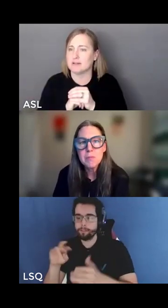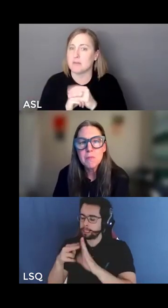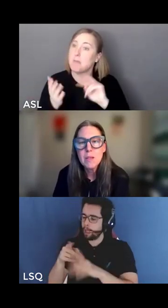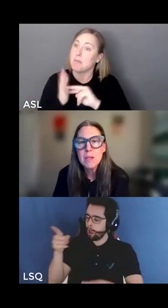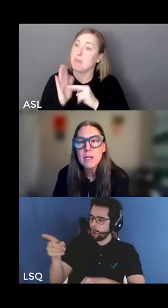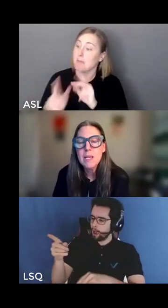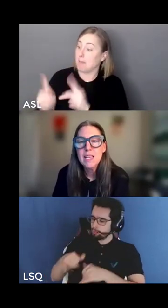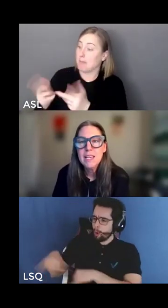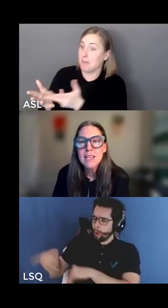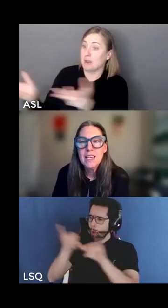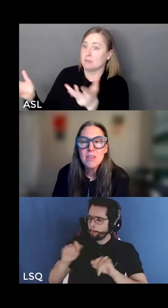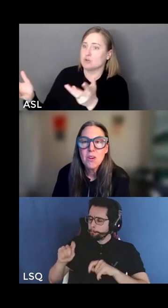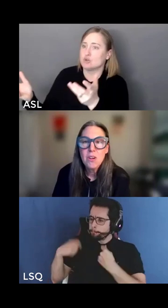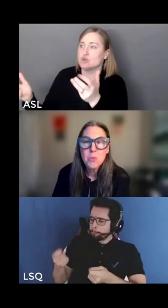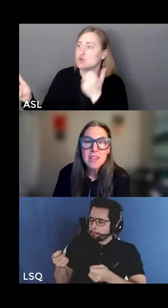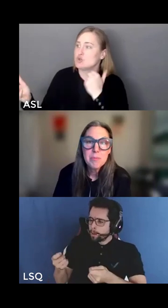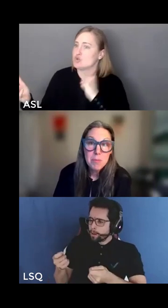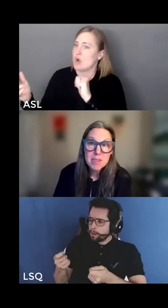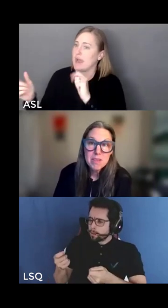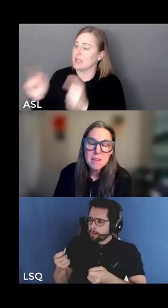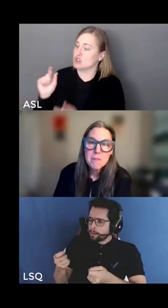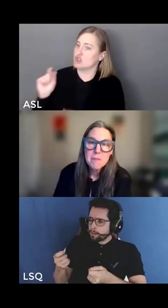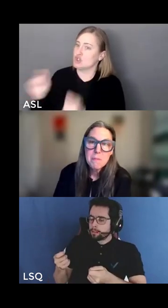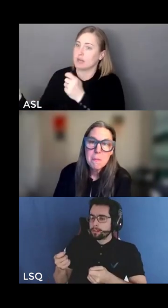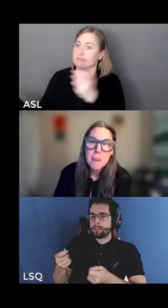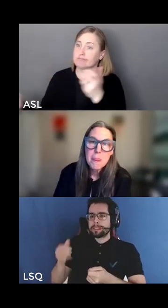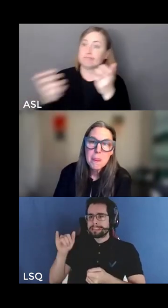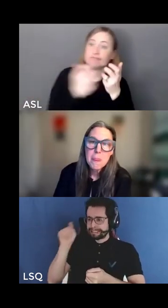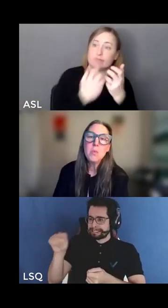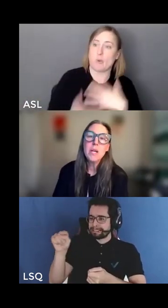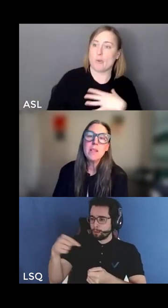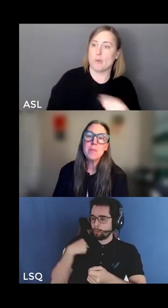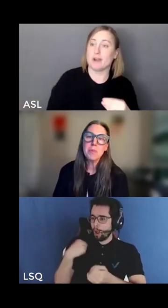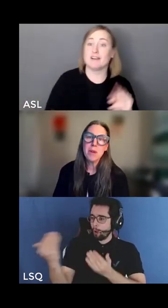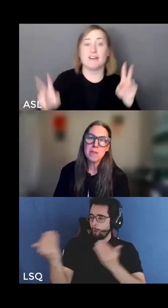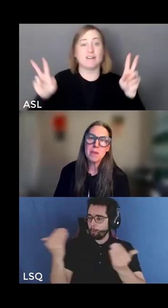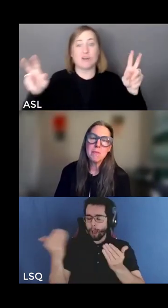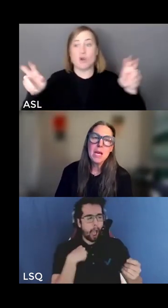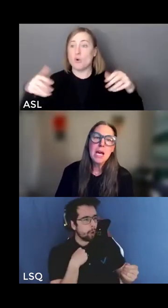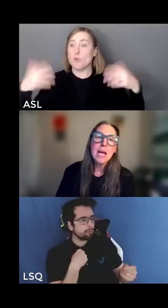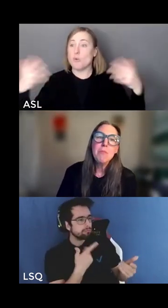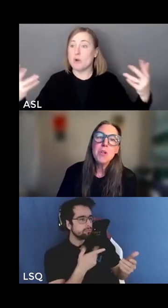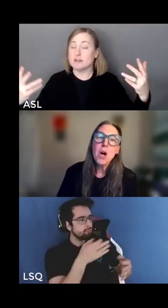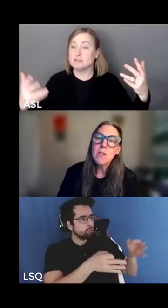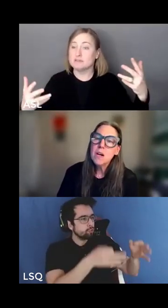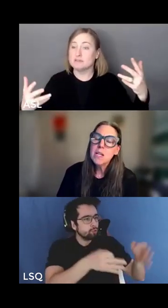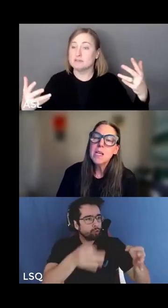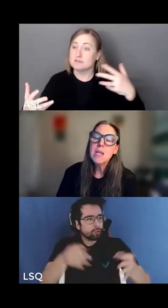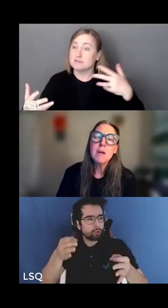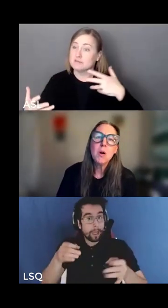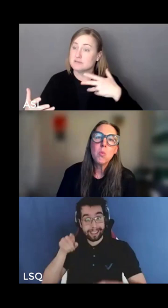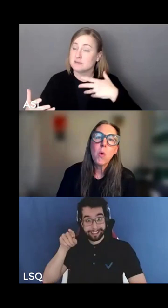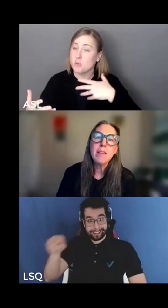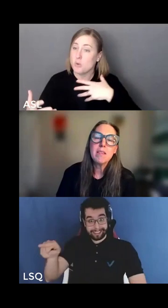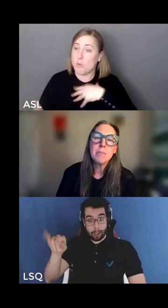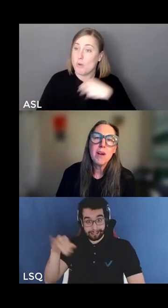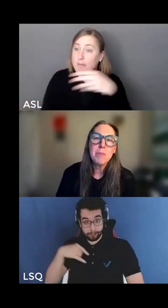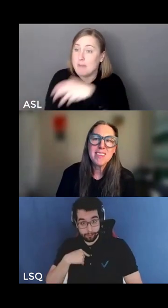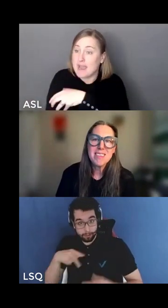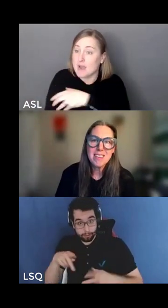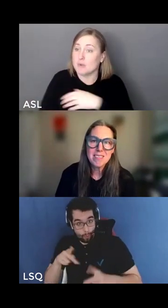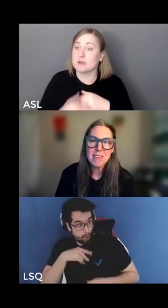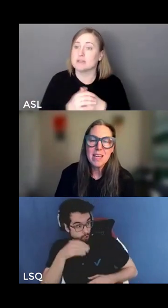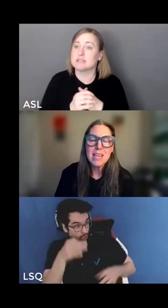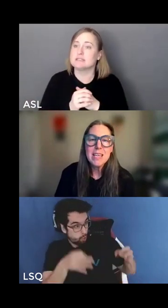it's called white supremacy it's called white supremacy and i'm not talking here about white